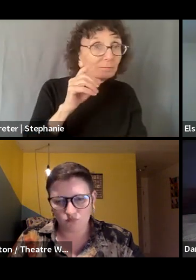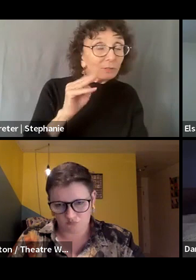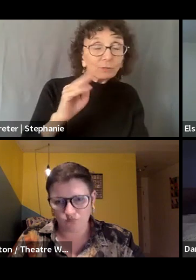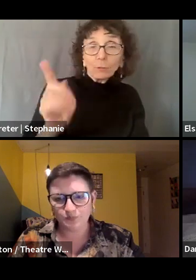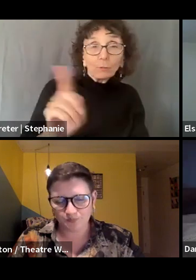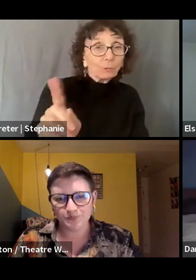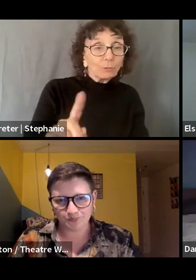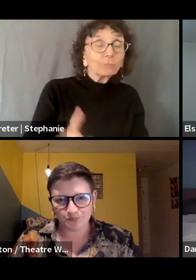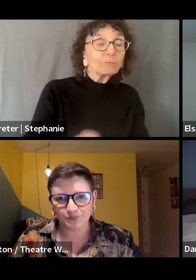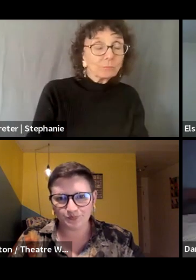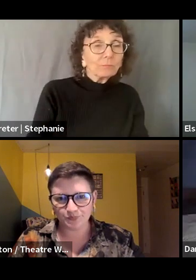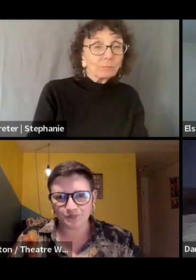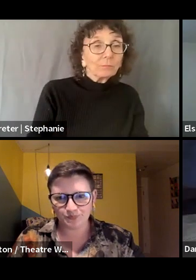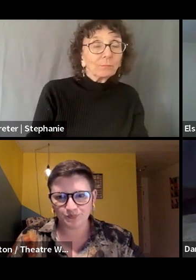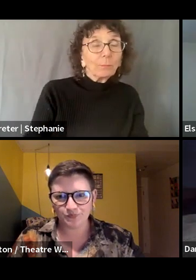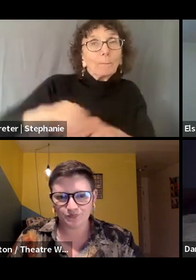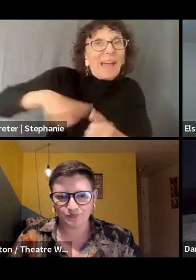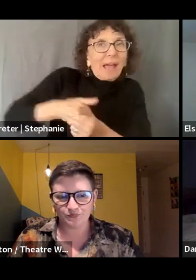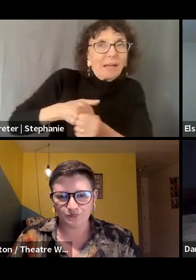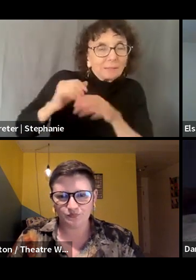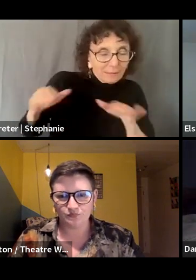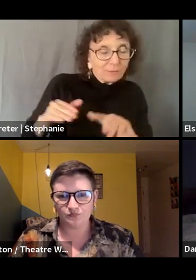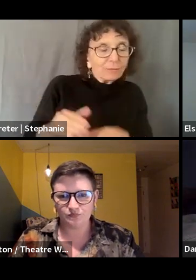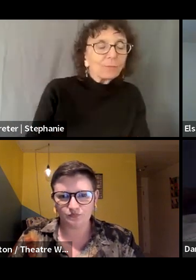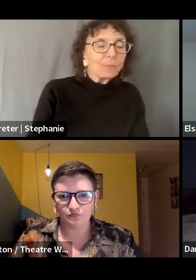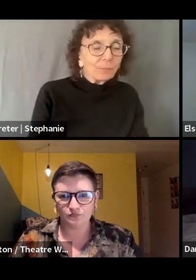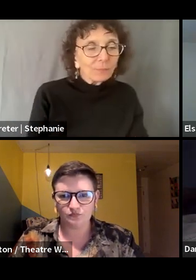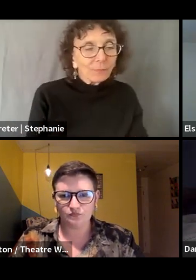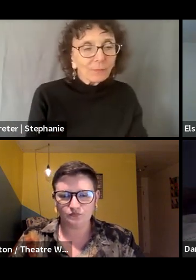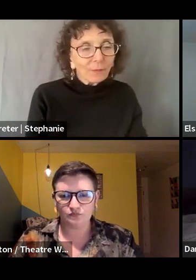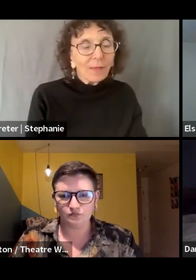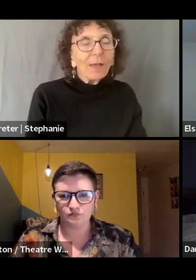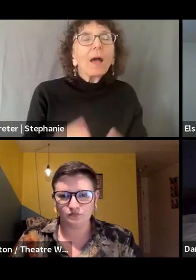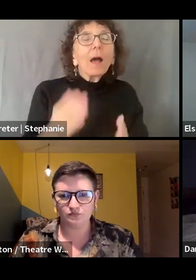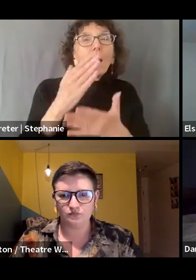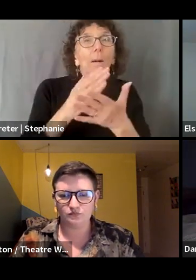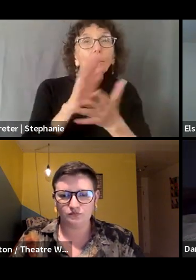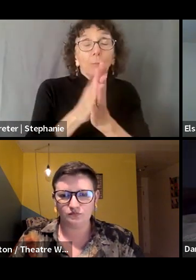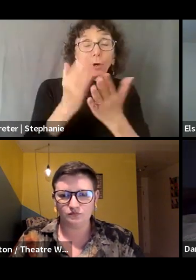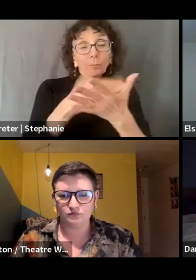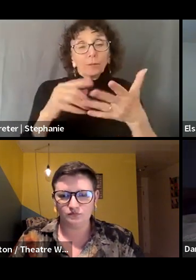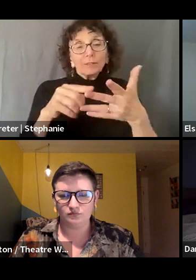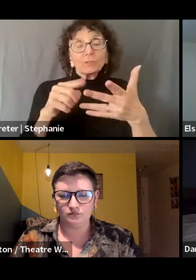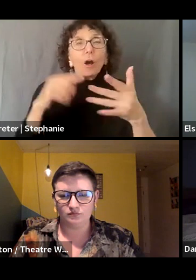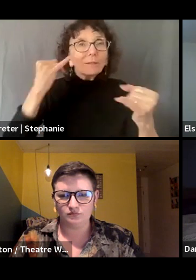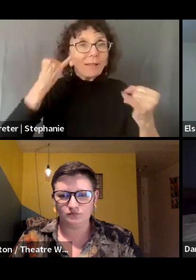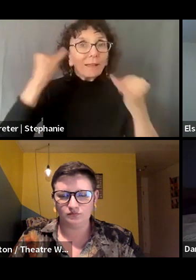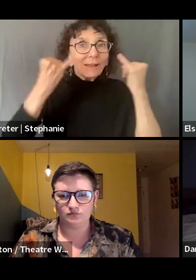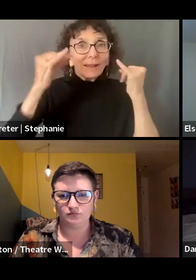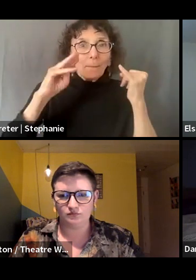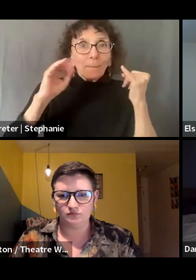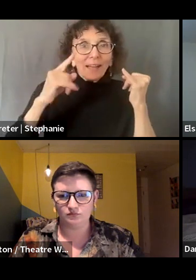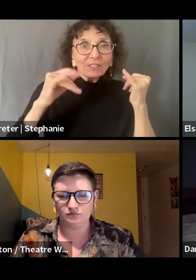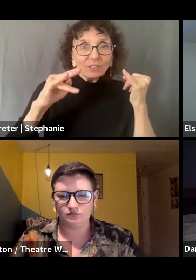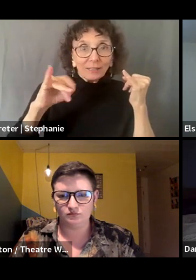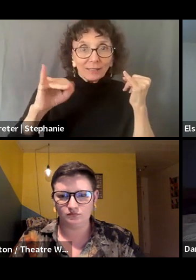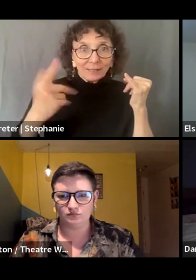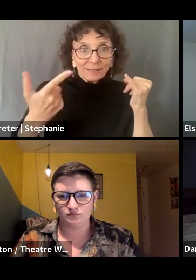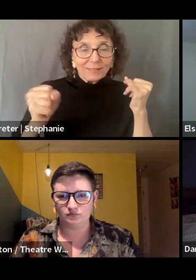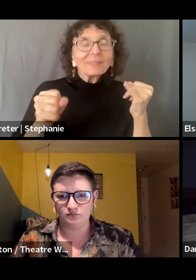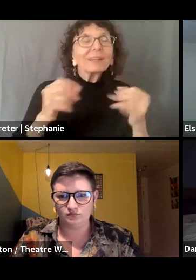et cetera. Uh, and then the, the third section of the book is called Imaginings, and it, um, is focused on looking at